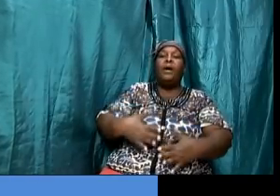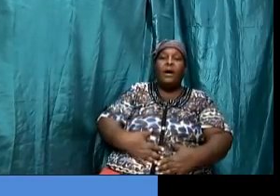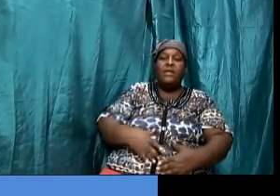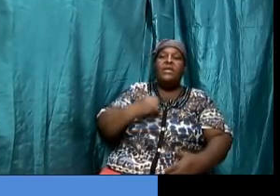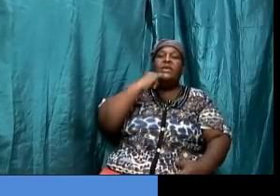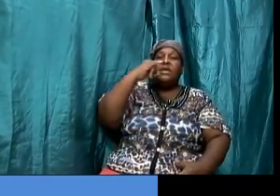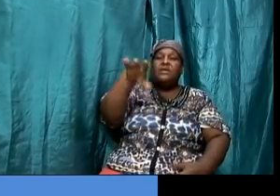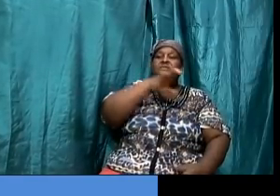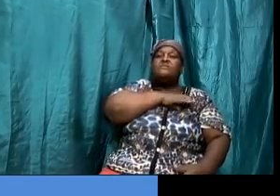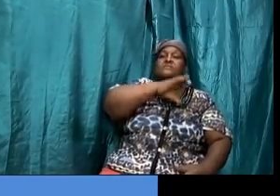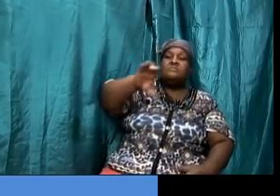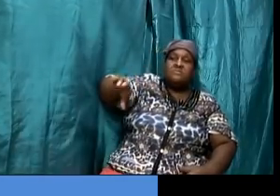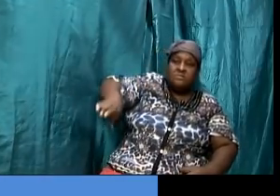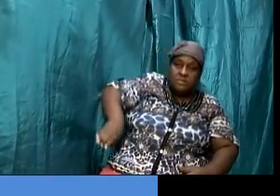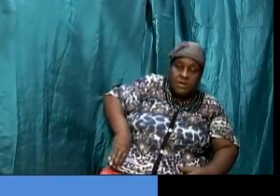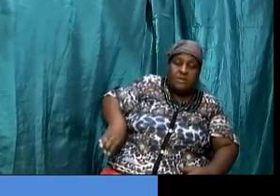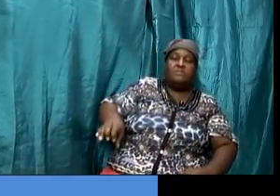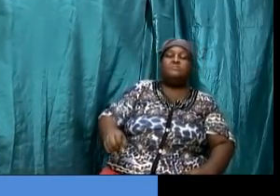of christ